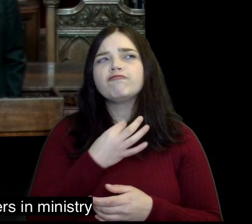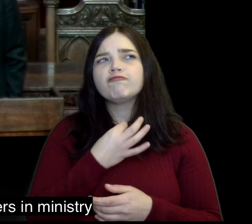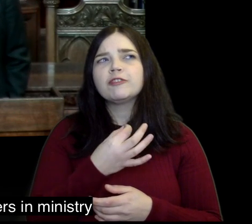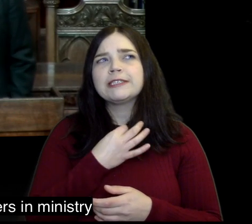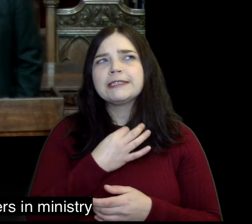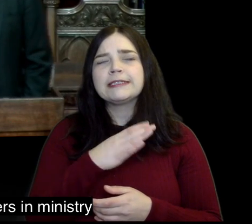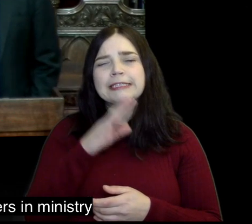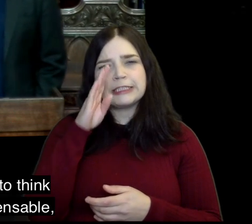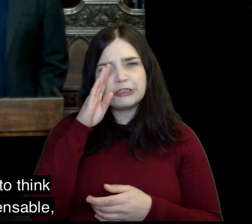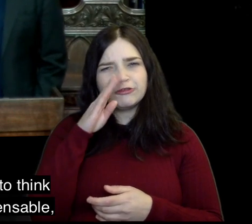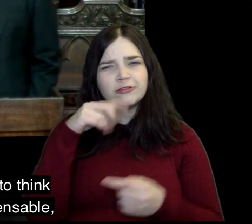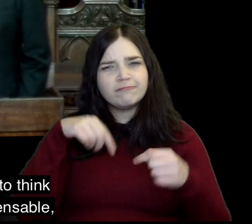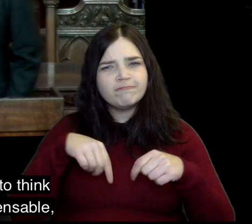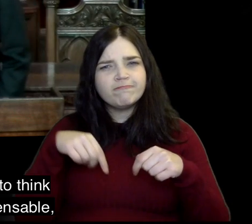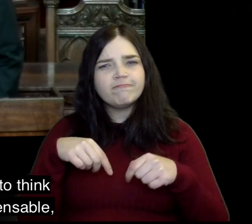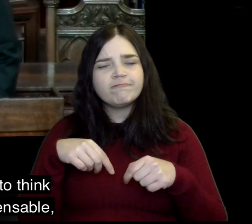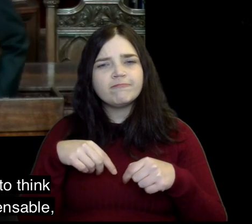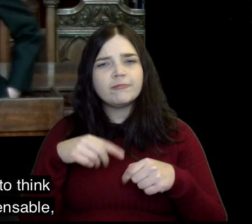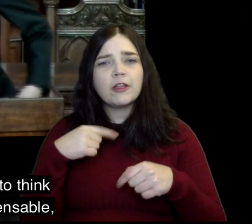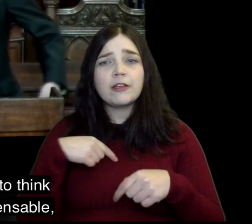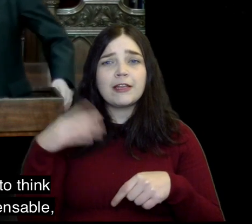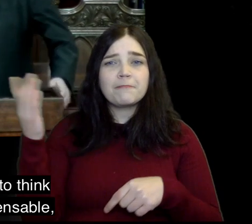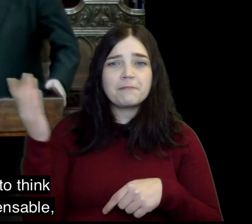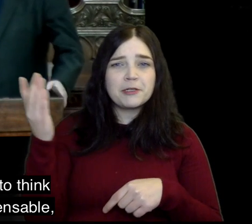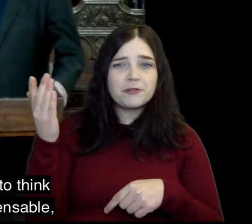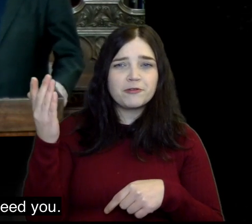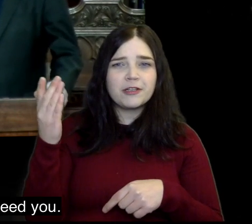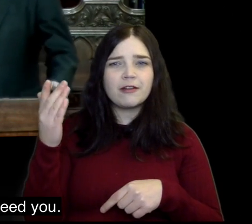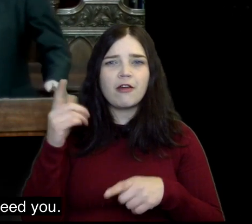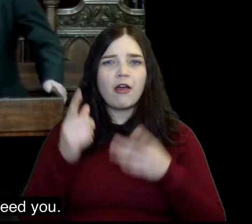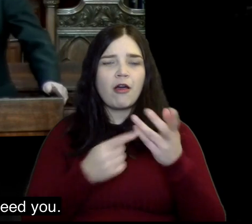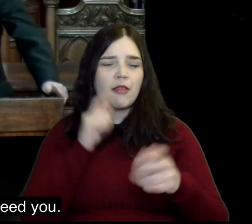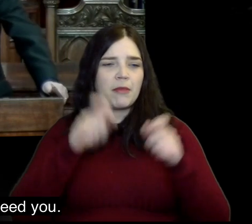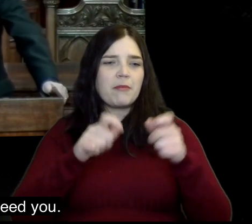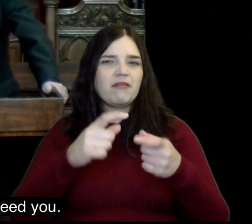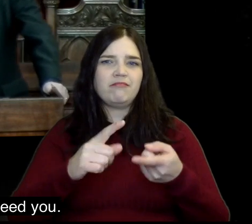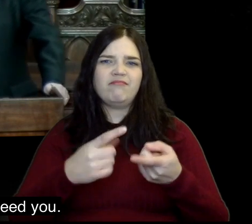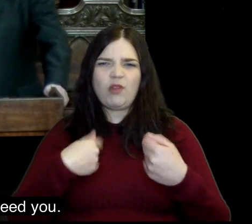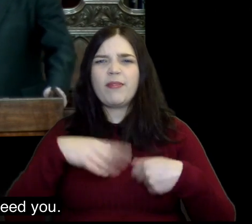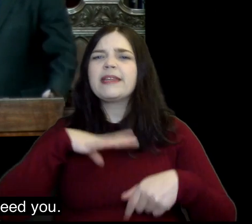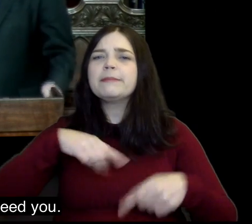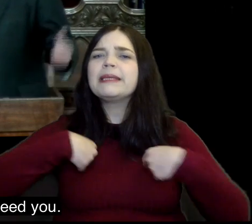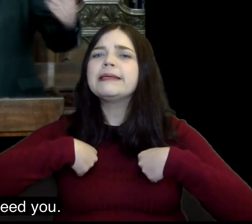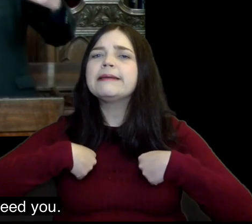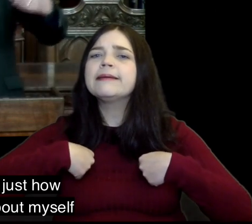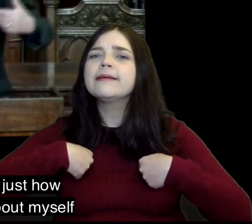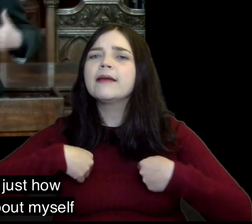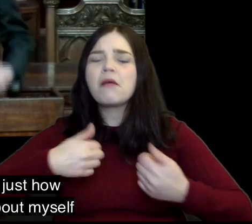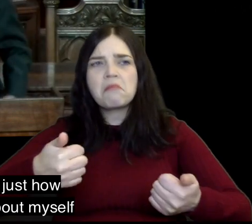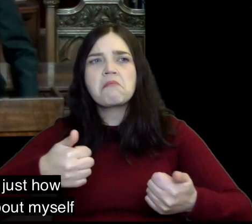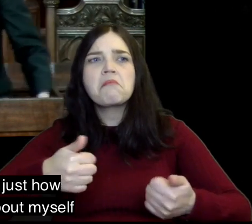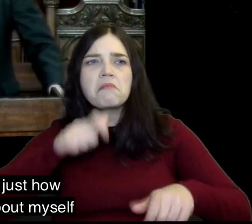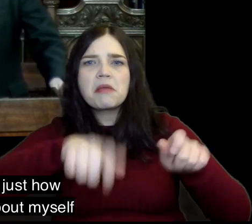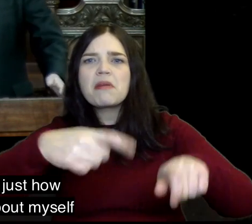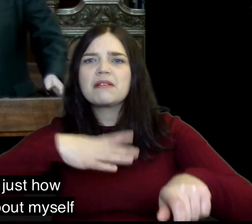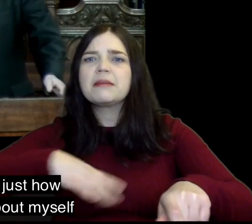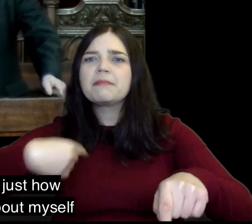think one of the dangers in ministry is that you begin to think that you're indispensable that other people need you